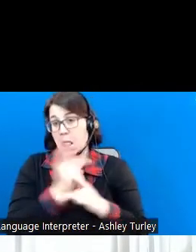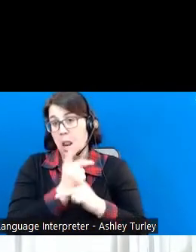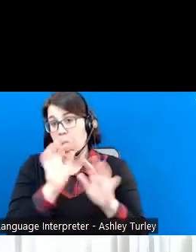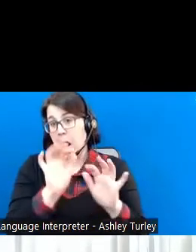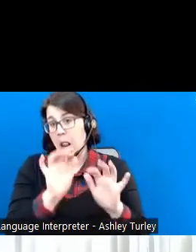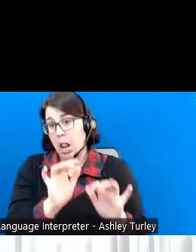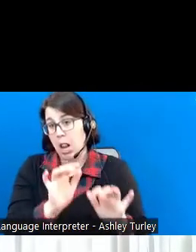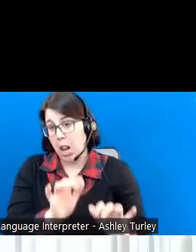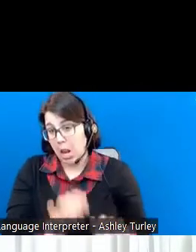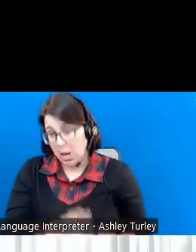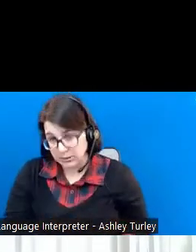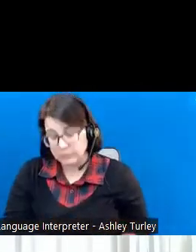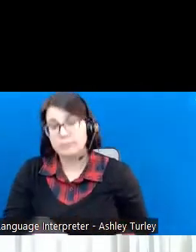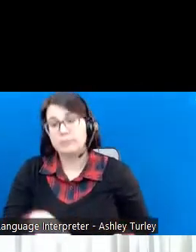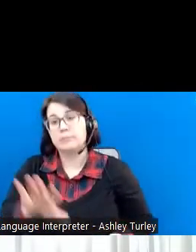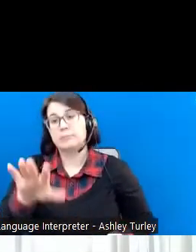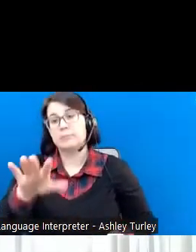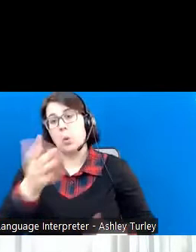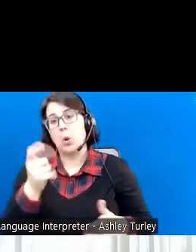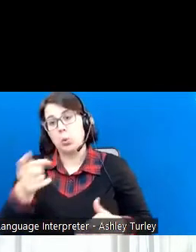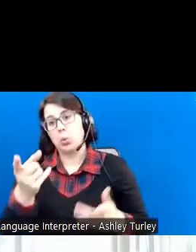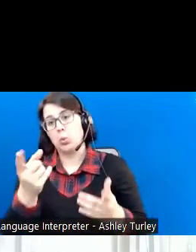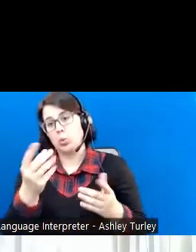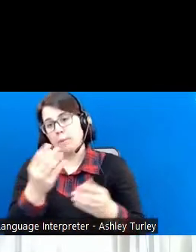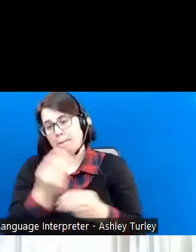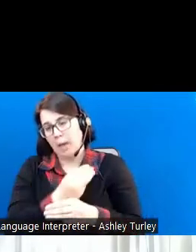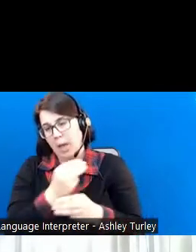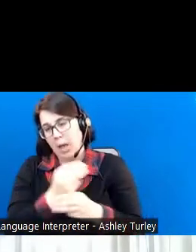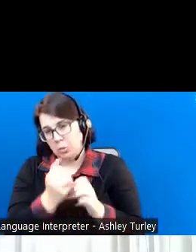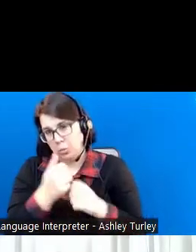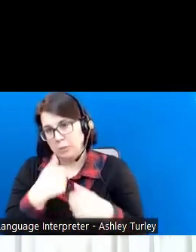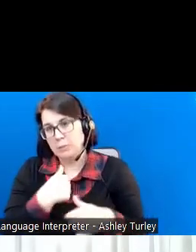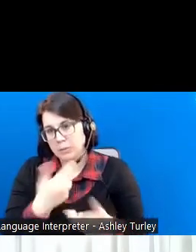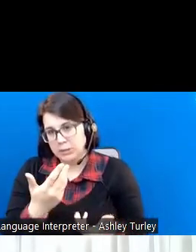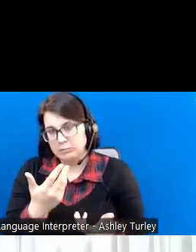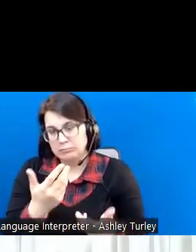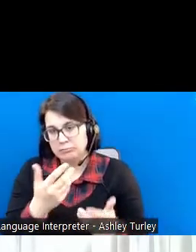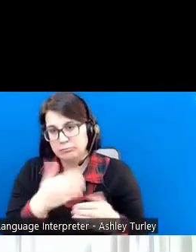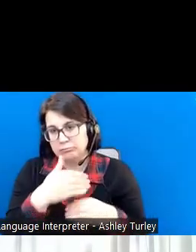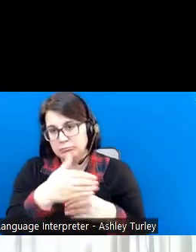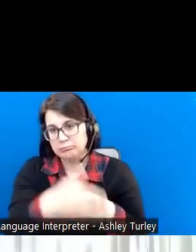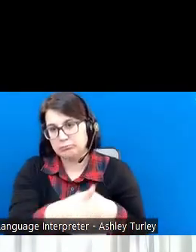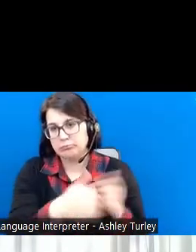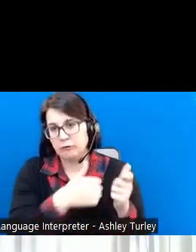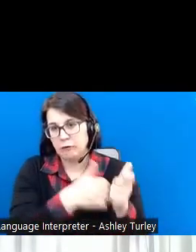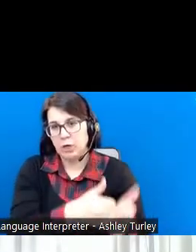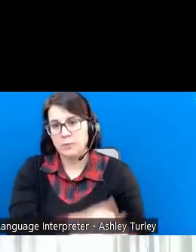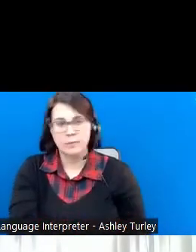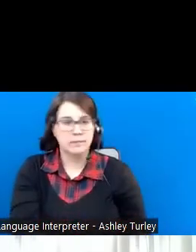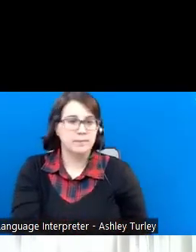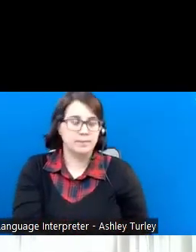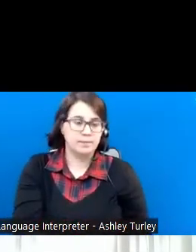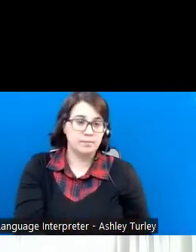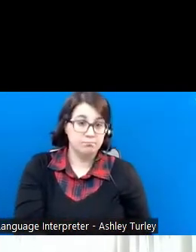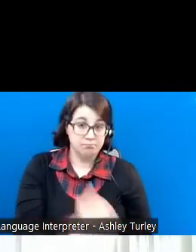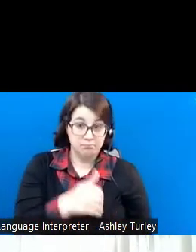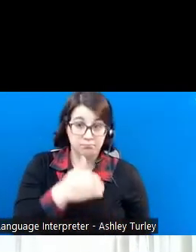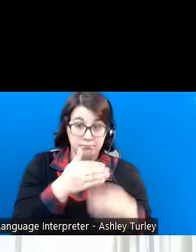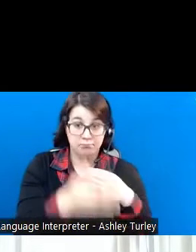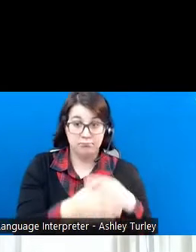So I'm going to ask you to do a little bit of math with me here in the next couple of slides. Next slide, please.